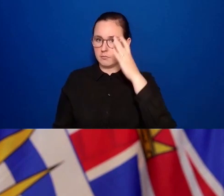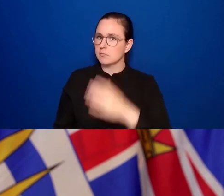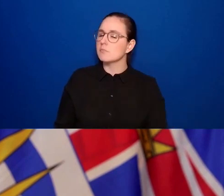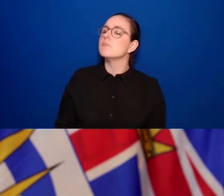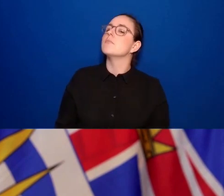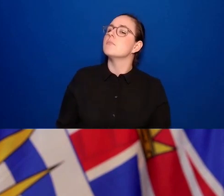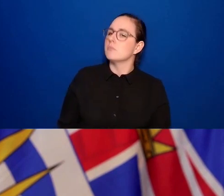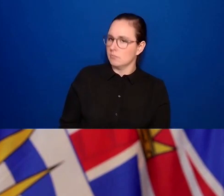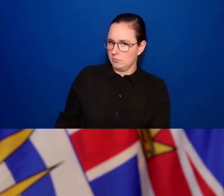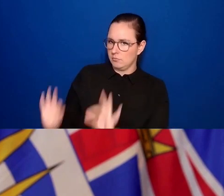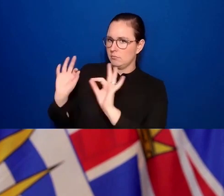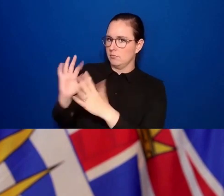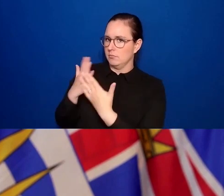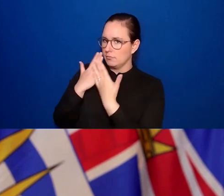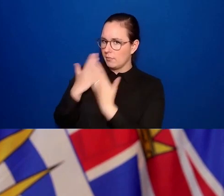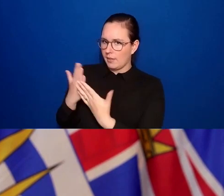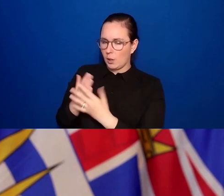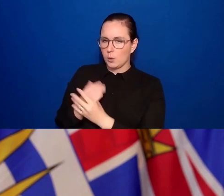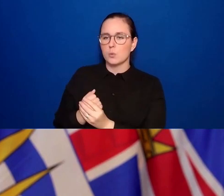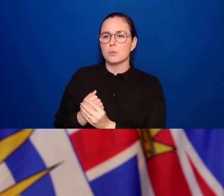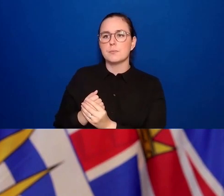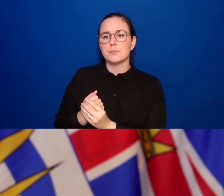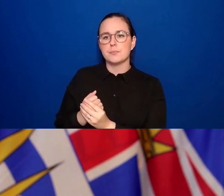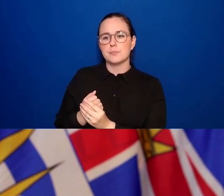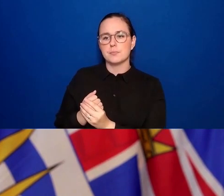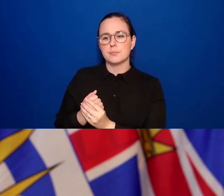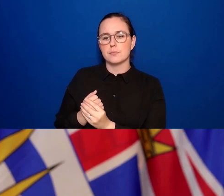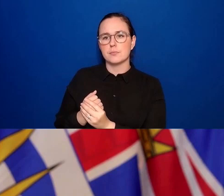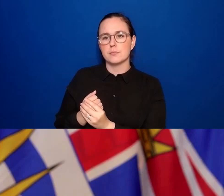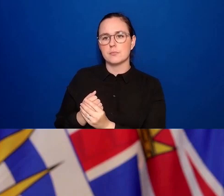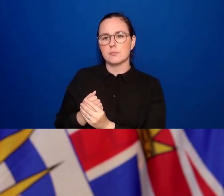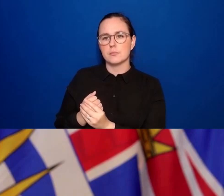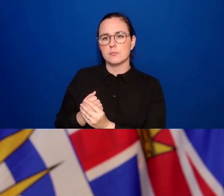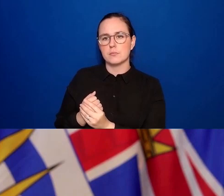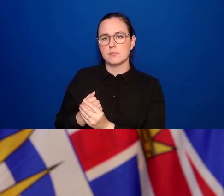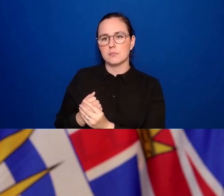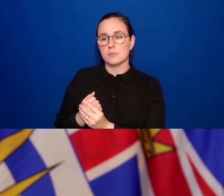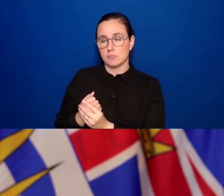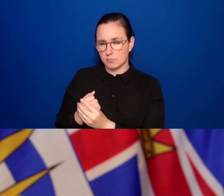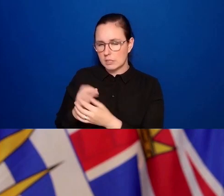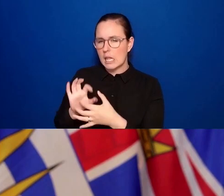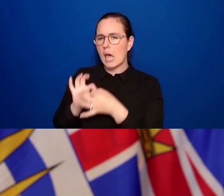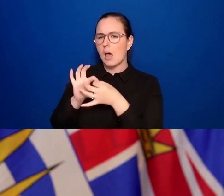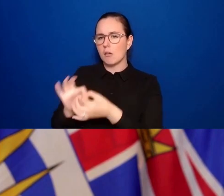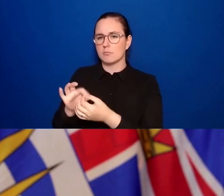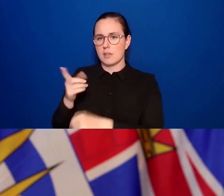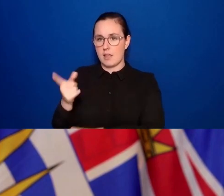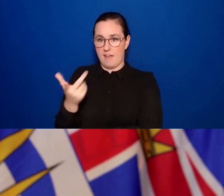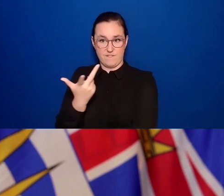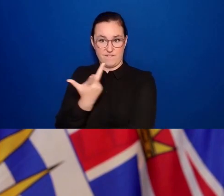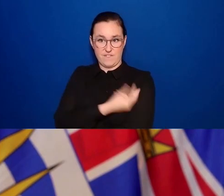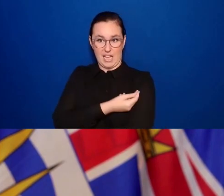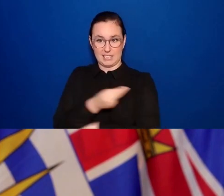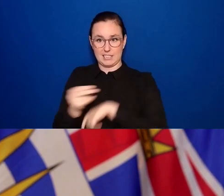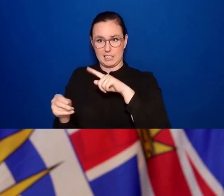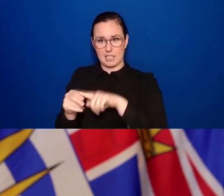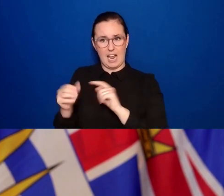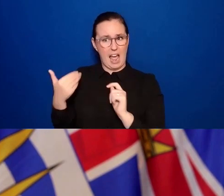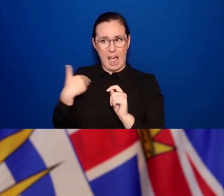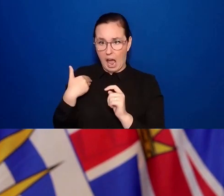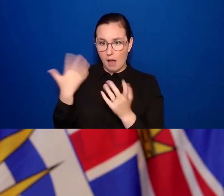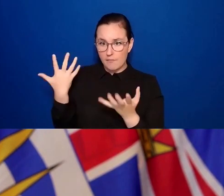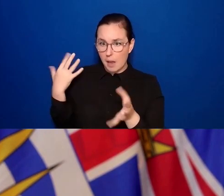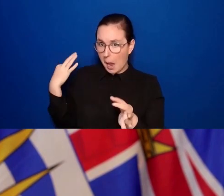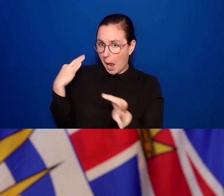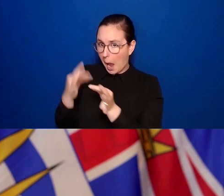Thank you so much for that. In relation to vaccinations, is there any update that you could give us today on booster